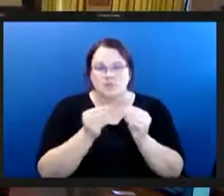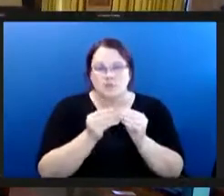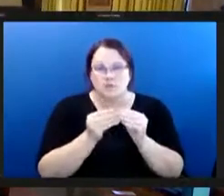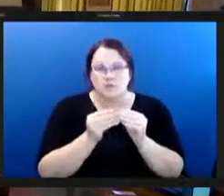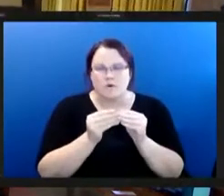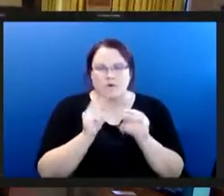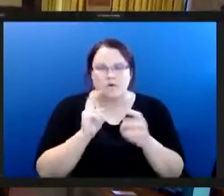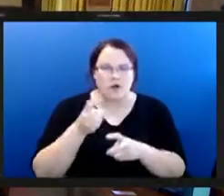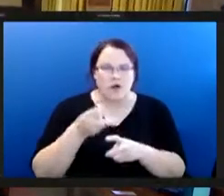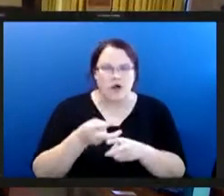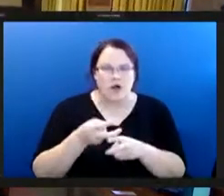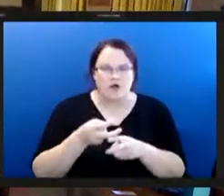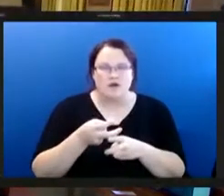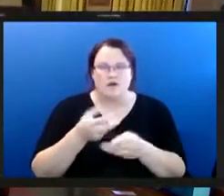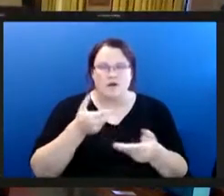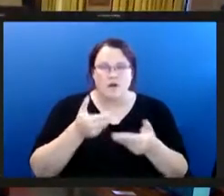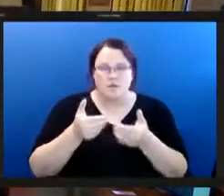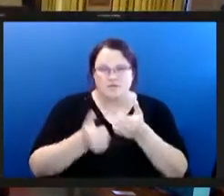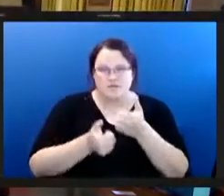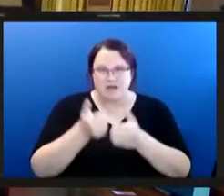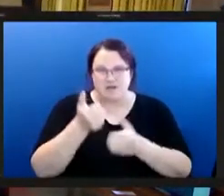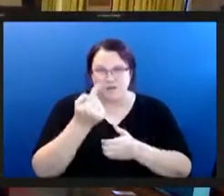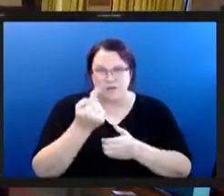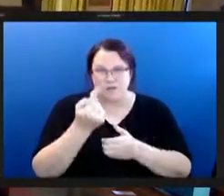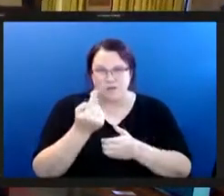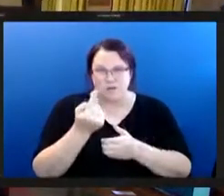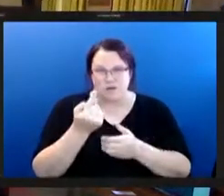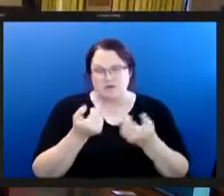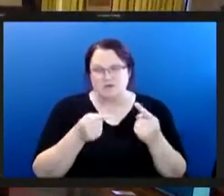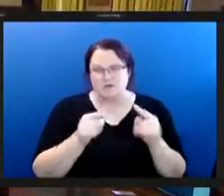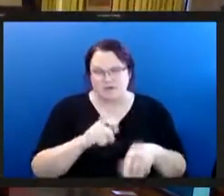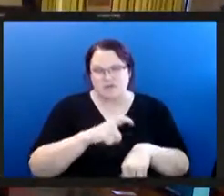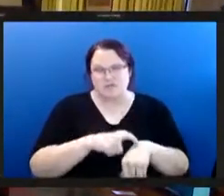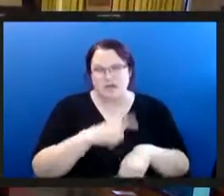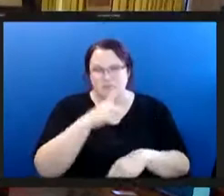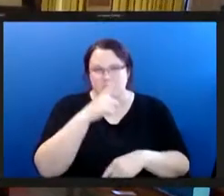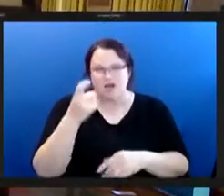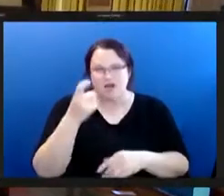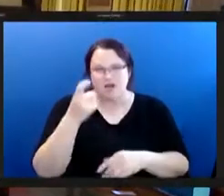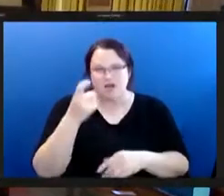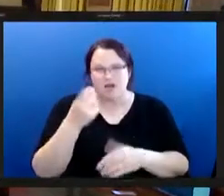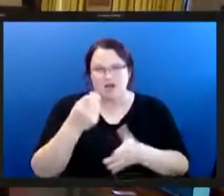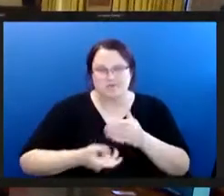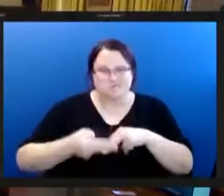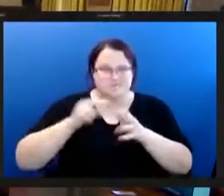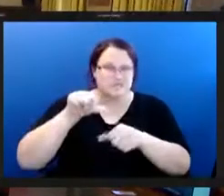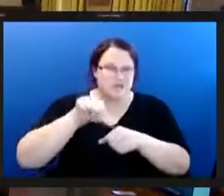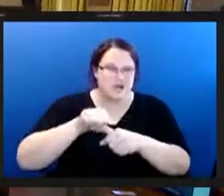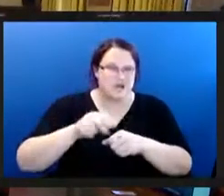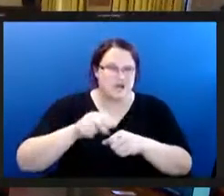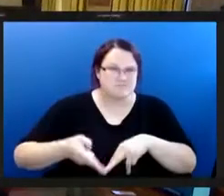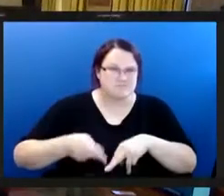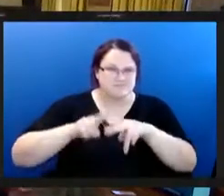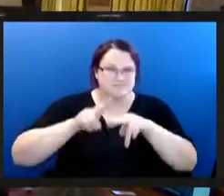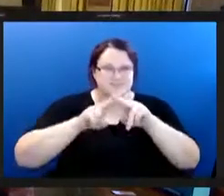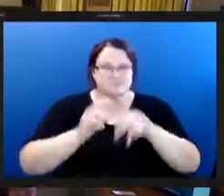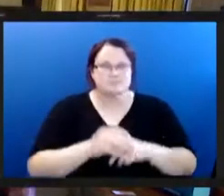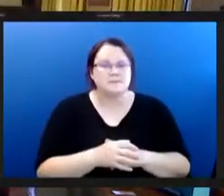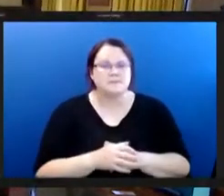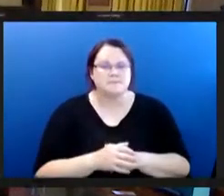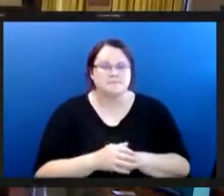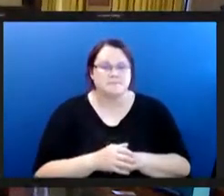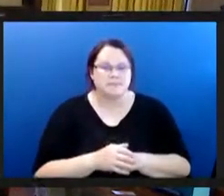almost everybody during this time rising prices and gasoline and prices of all kinds going up